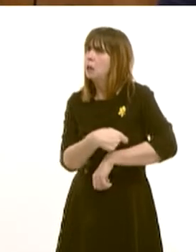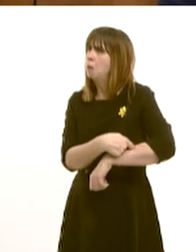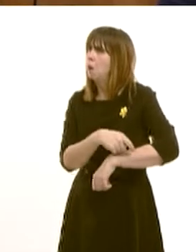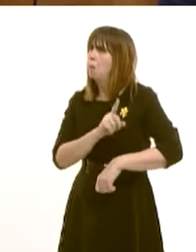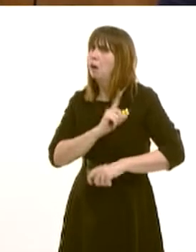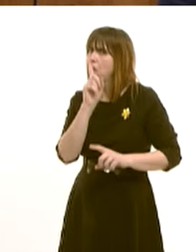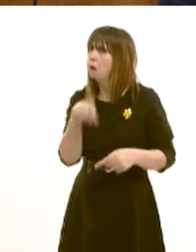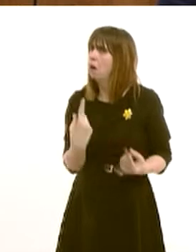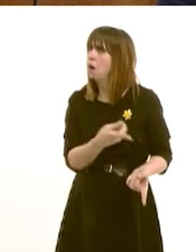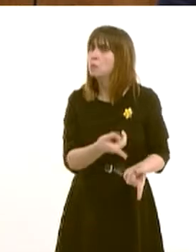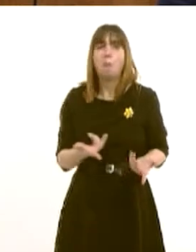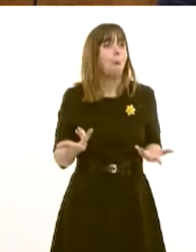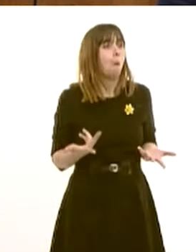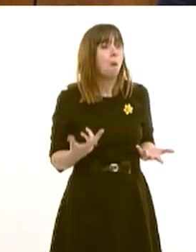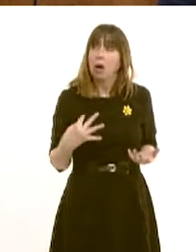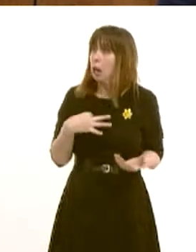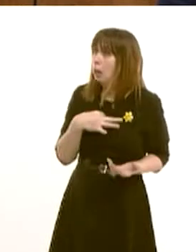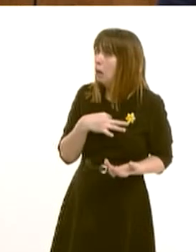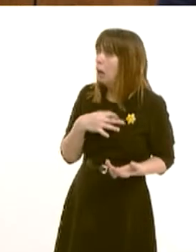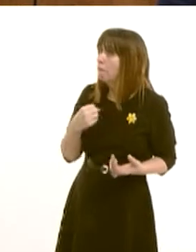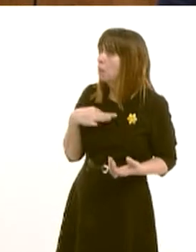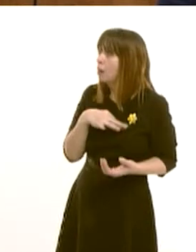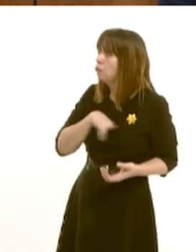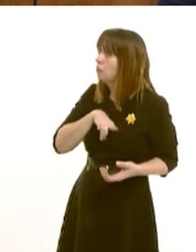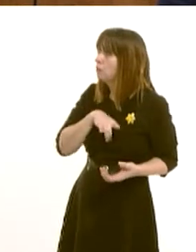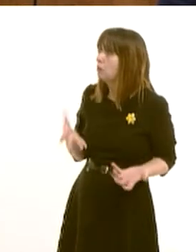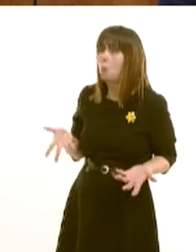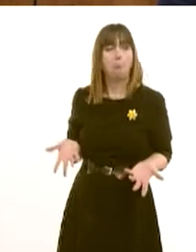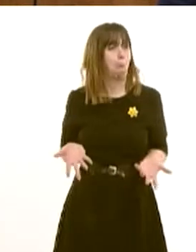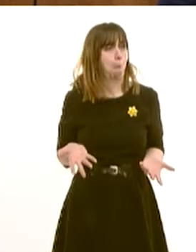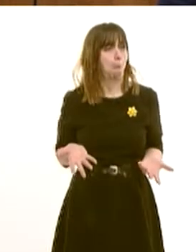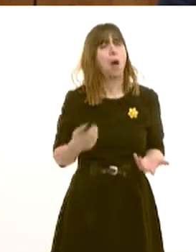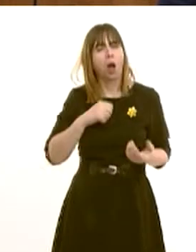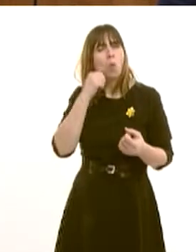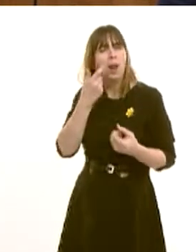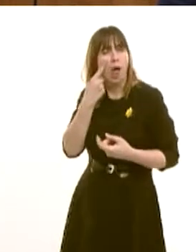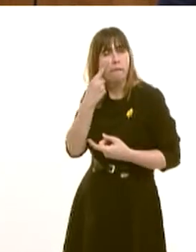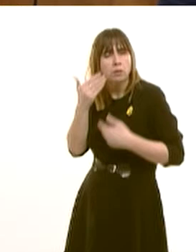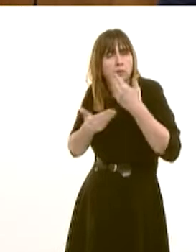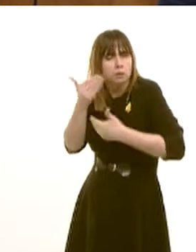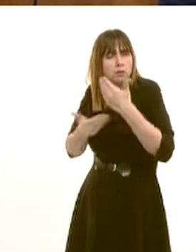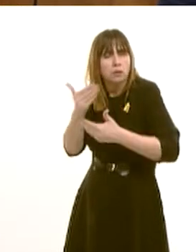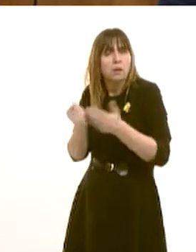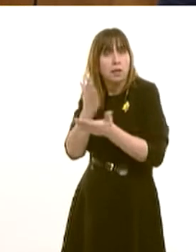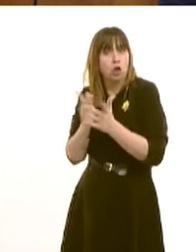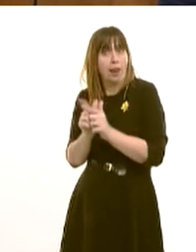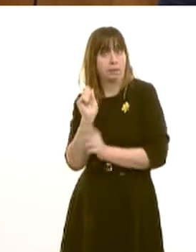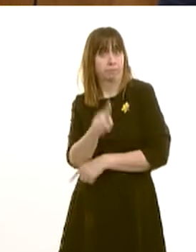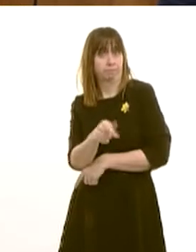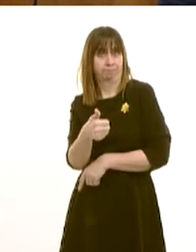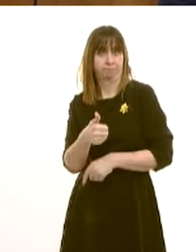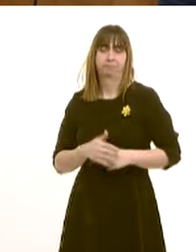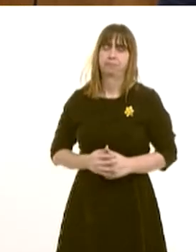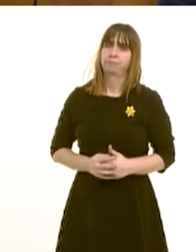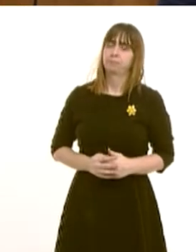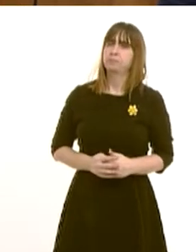prevent chemotherapy from being taken forward. There's certainly certain conditions on site, but I will certainly investigate that and make sure she gets a letter back. Sam